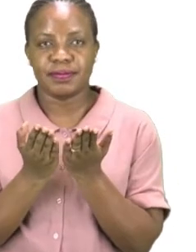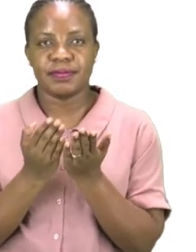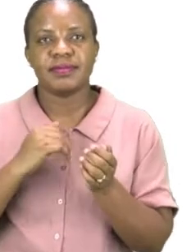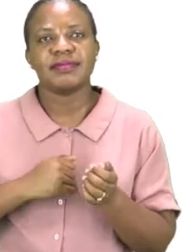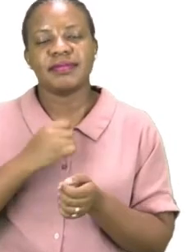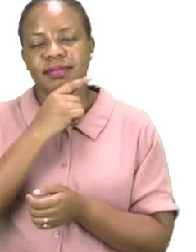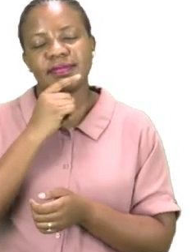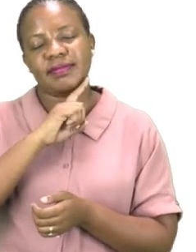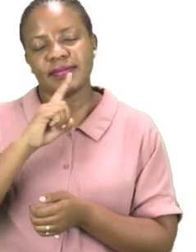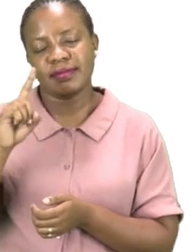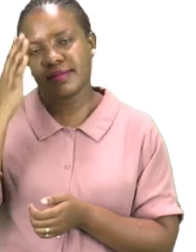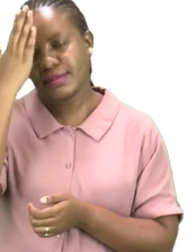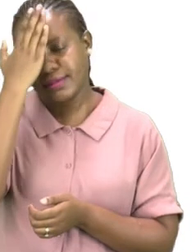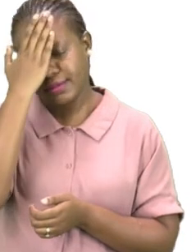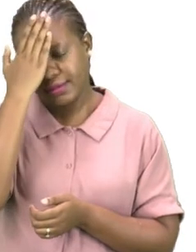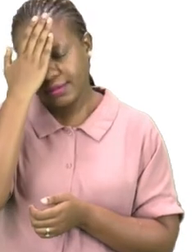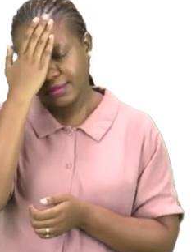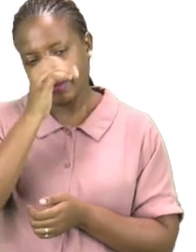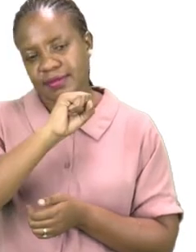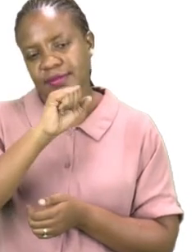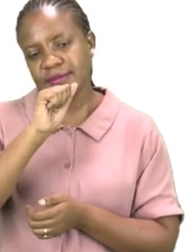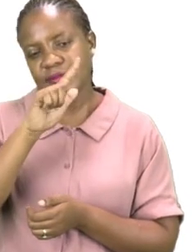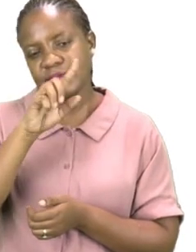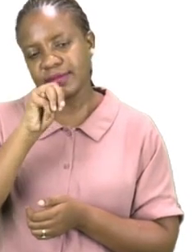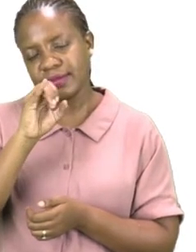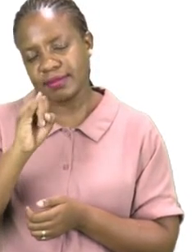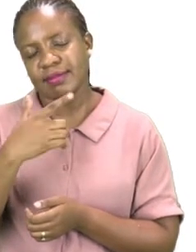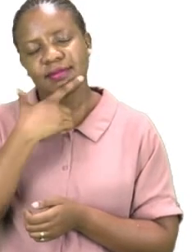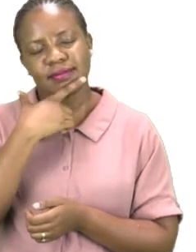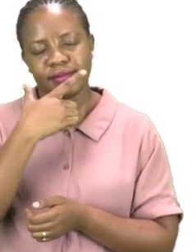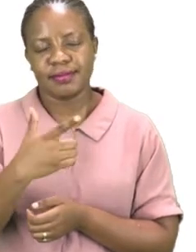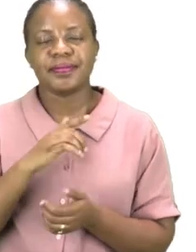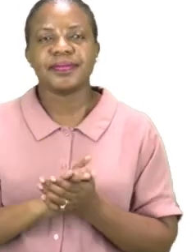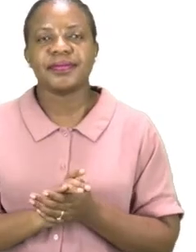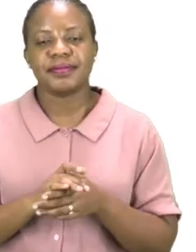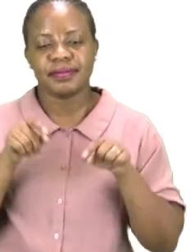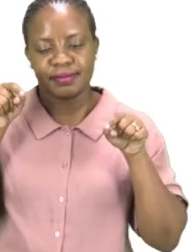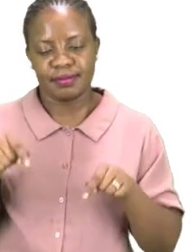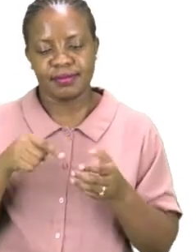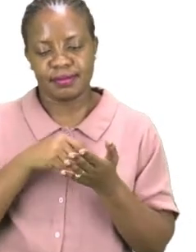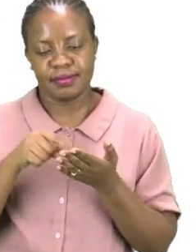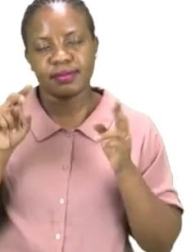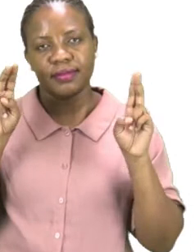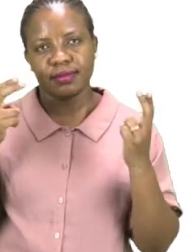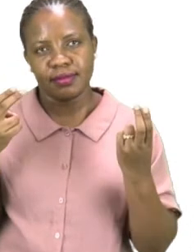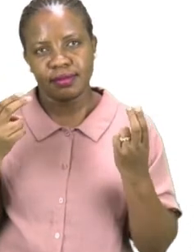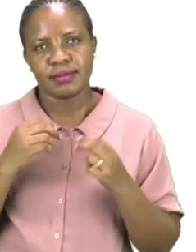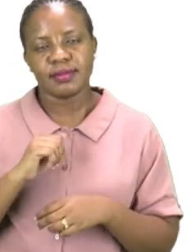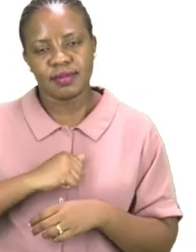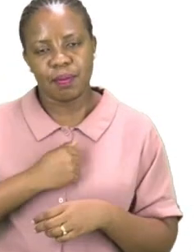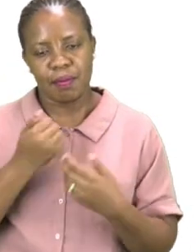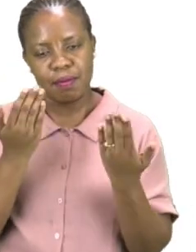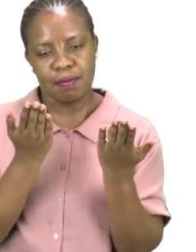Mutsa and thank you so much for joining me today. Our theme this week has been My